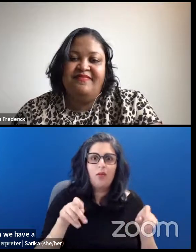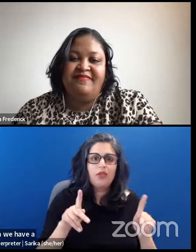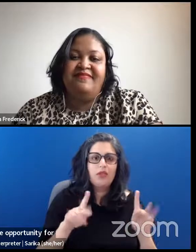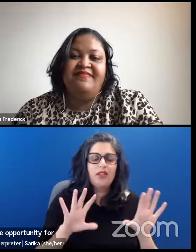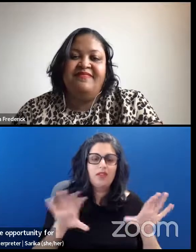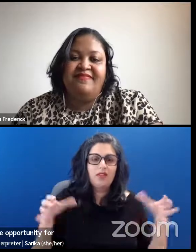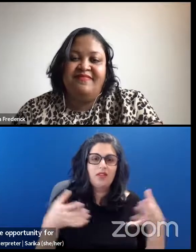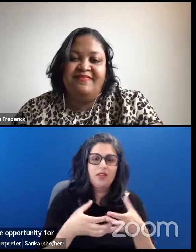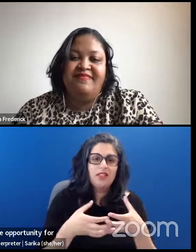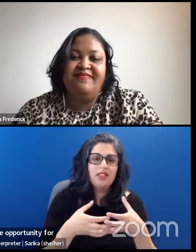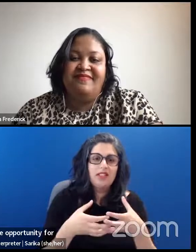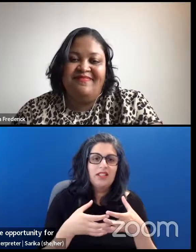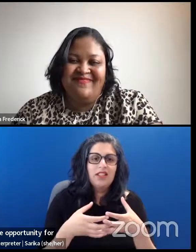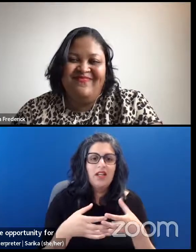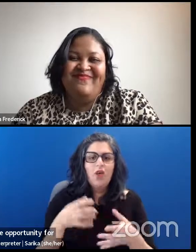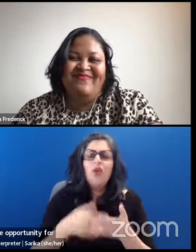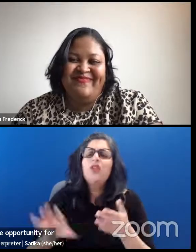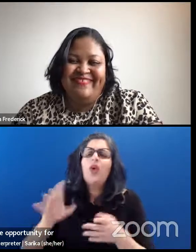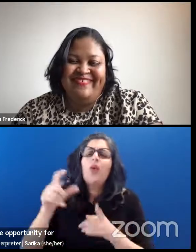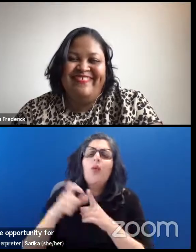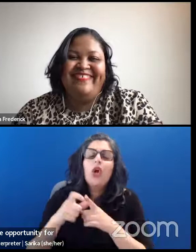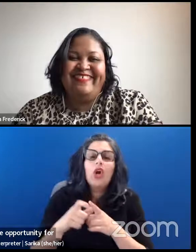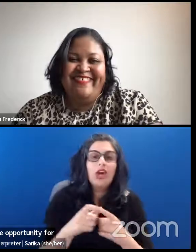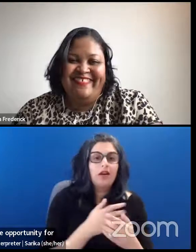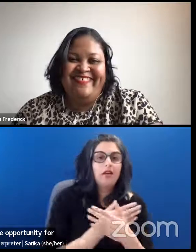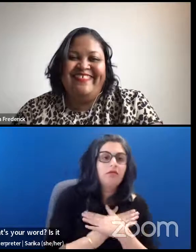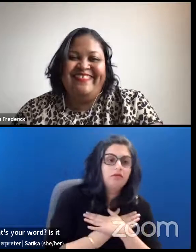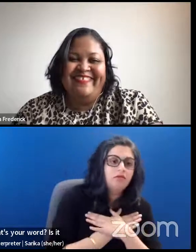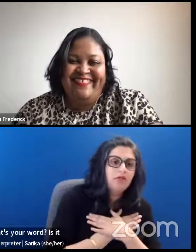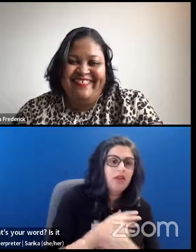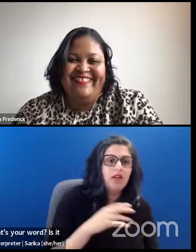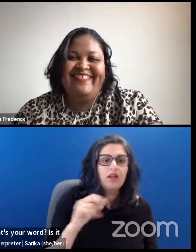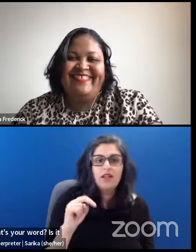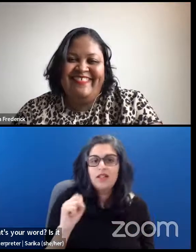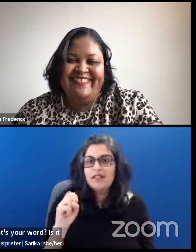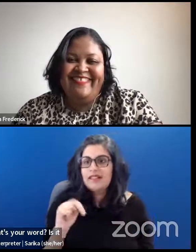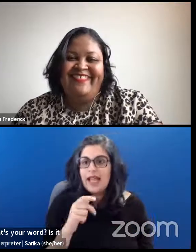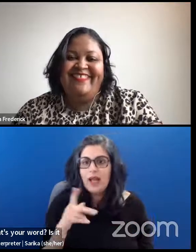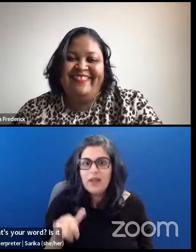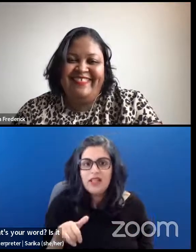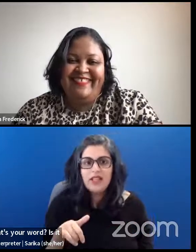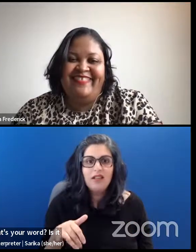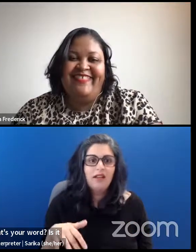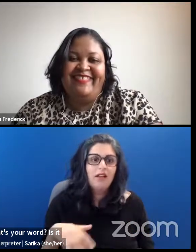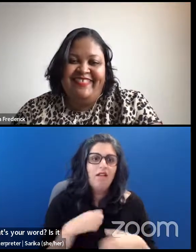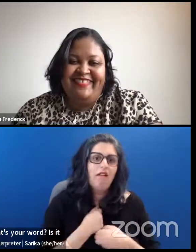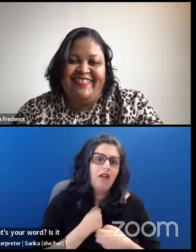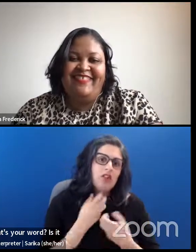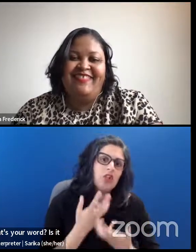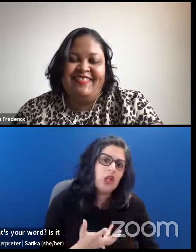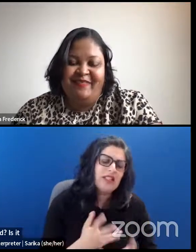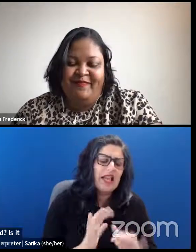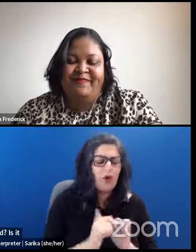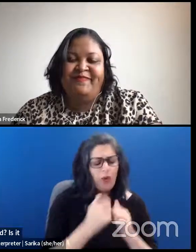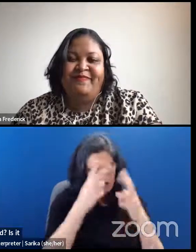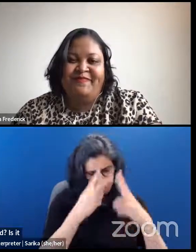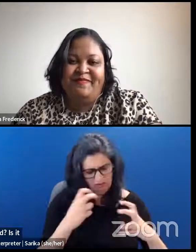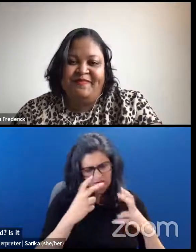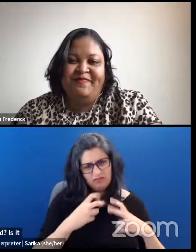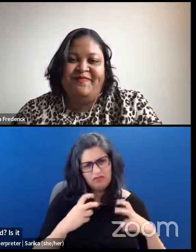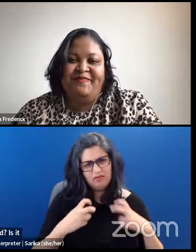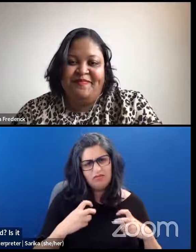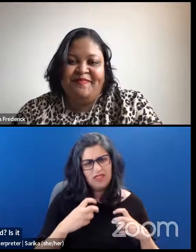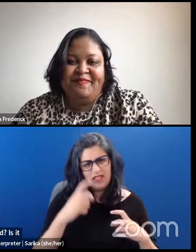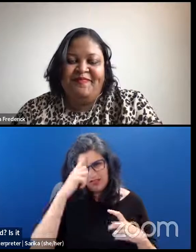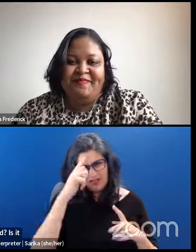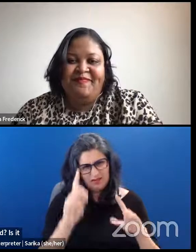word? Is it snappy? Is it relaxed? Is it chill? Is it exhausted? How do we look into ourselves, search inside ourselves and come up with a